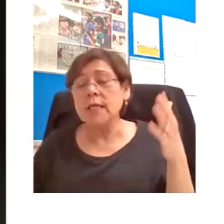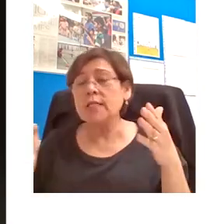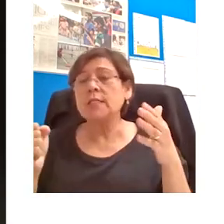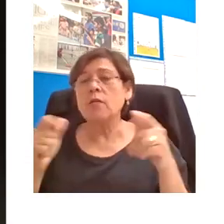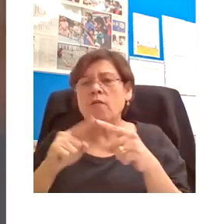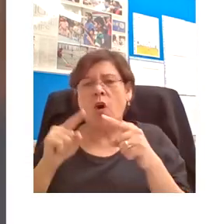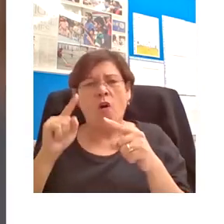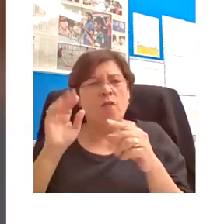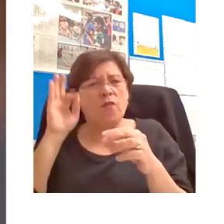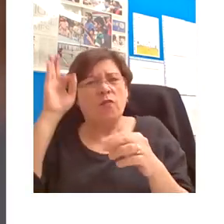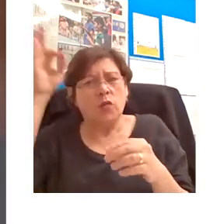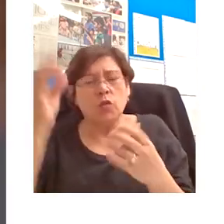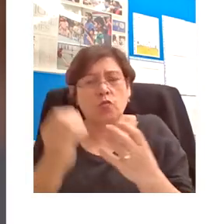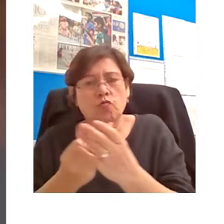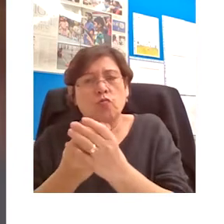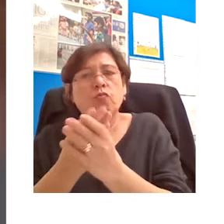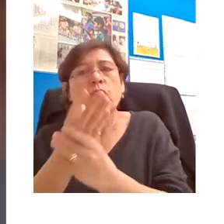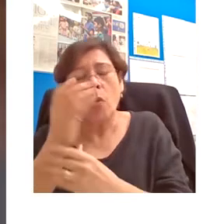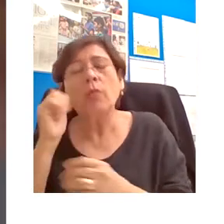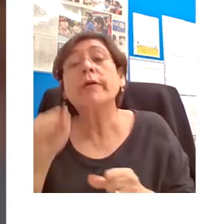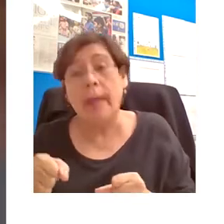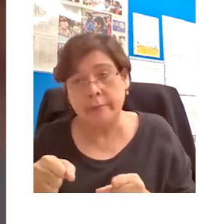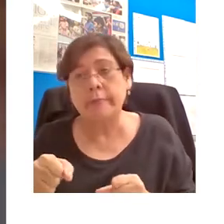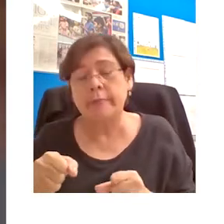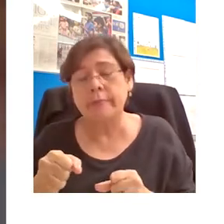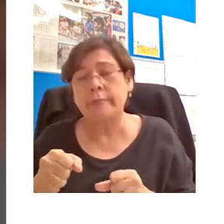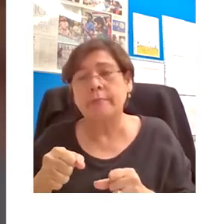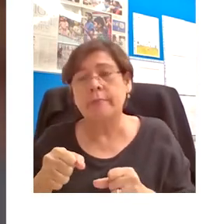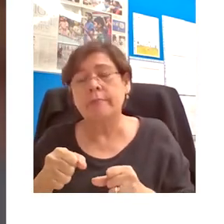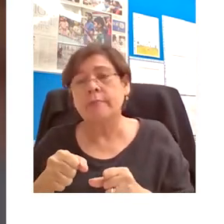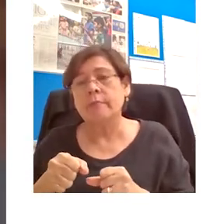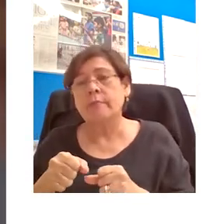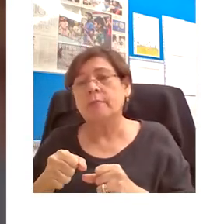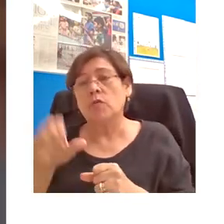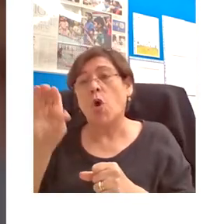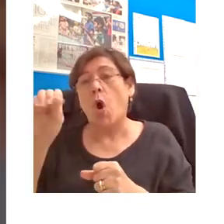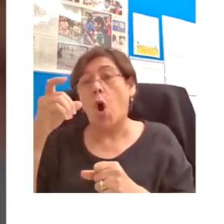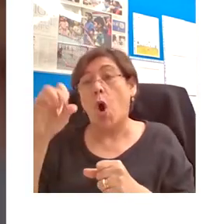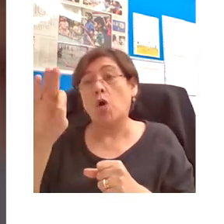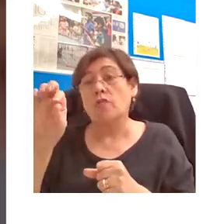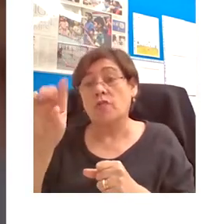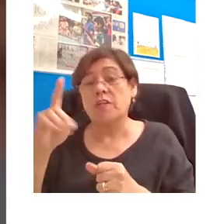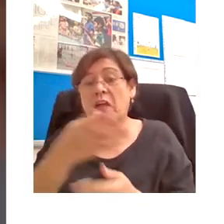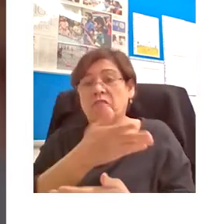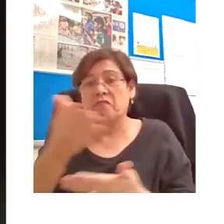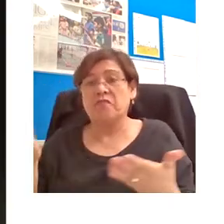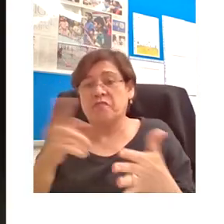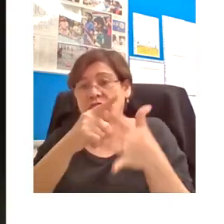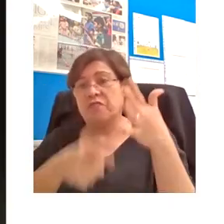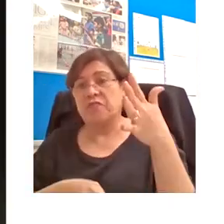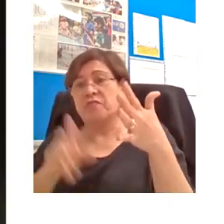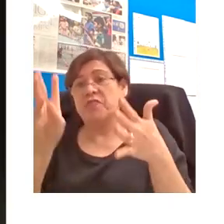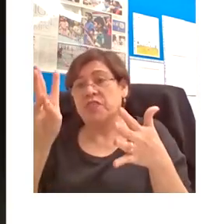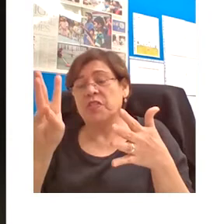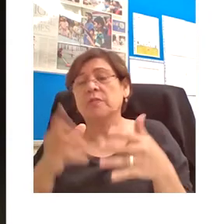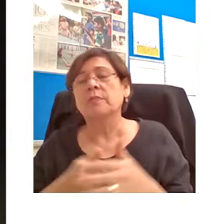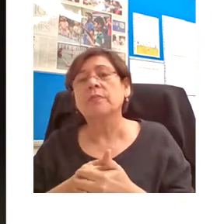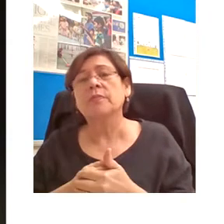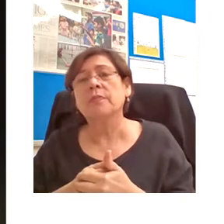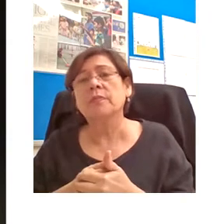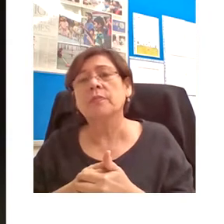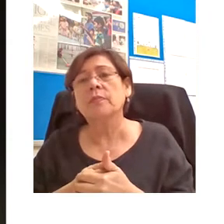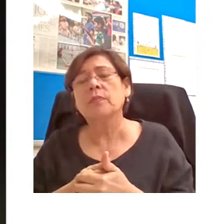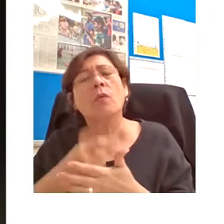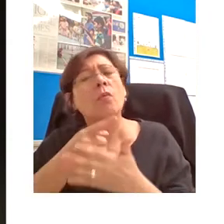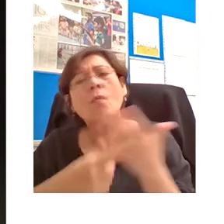viable at this scale. So, what might the framework for this new